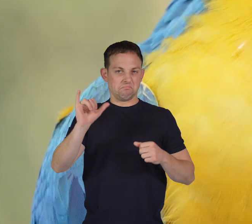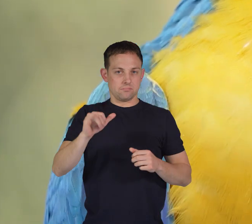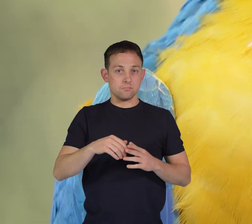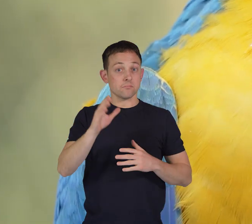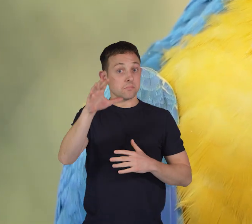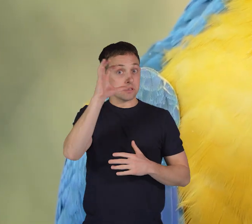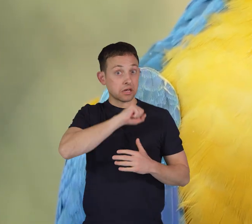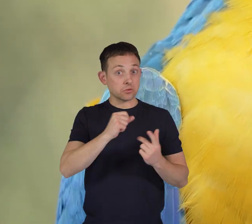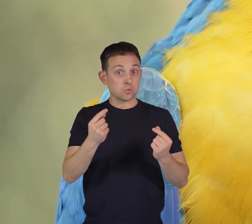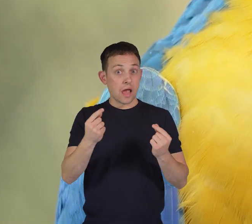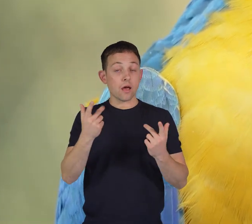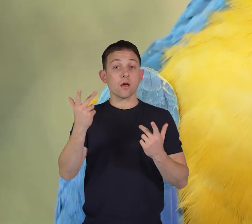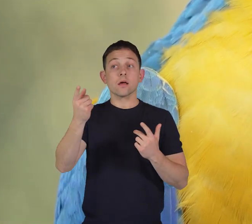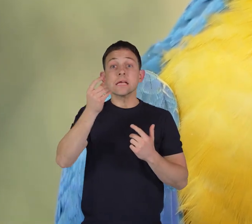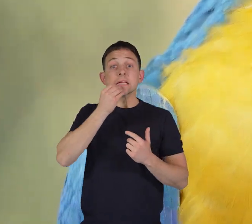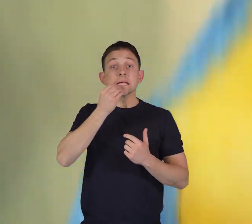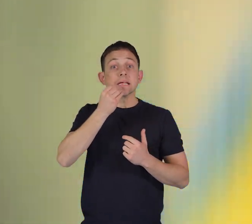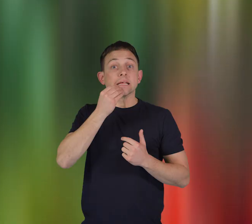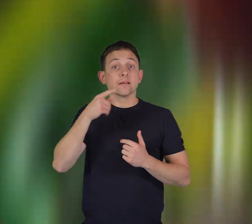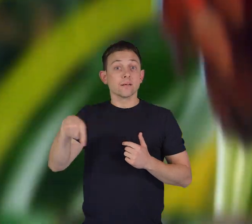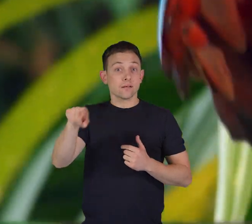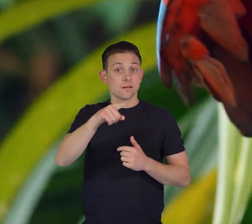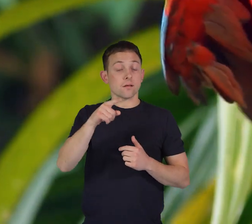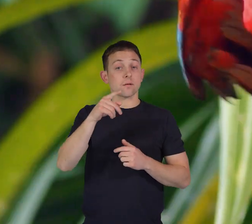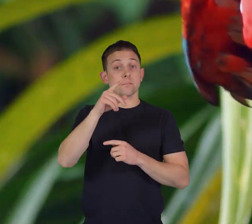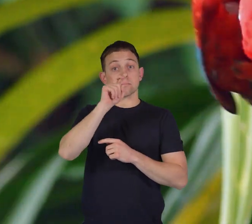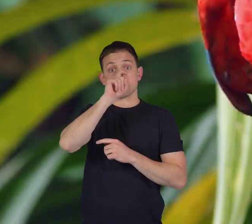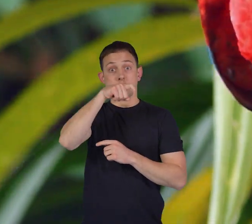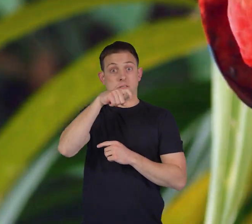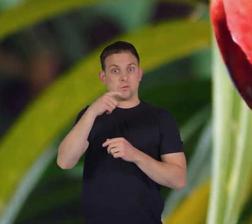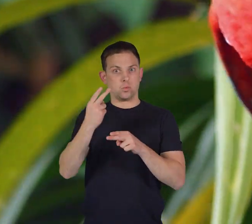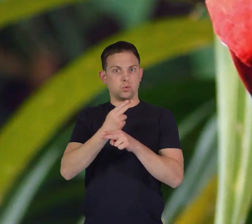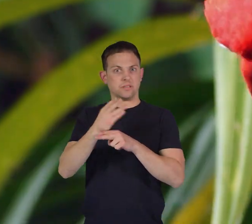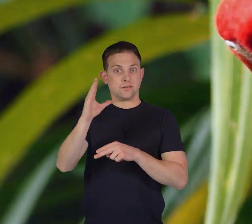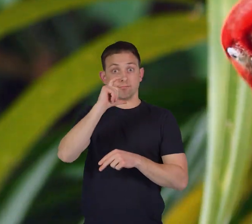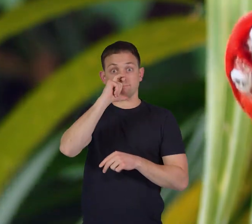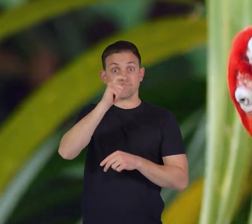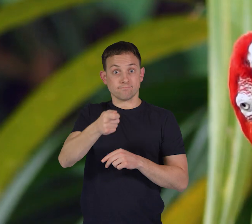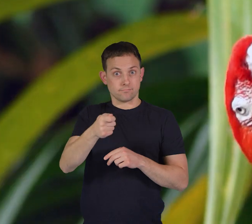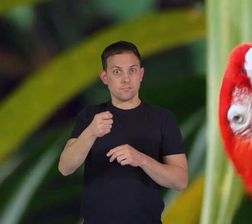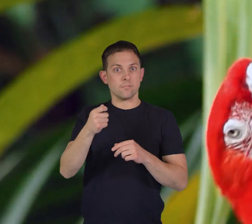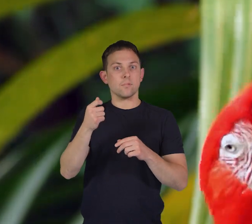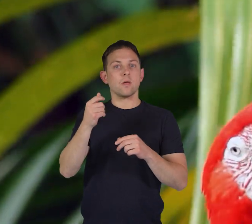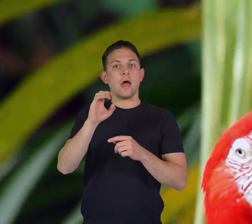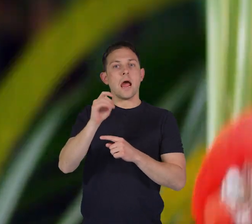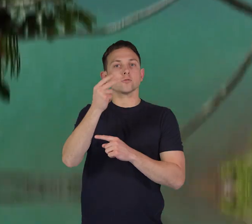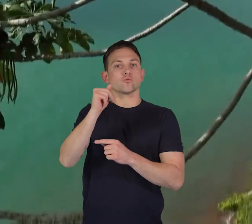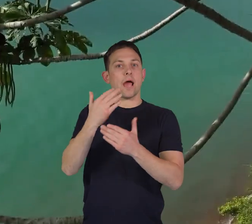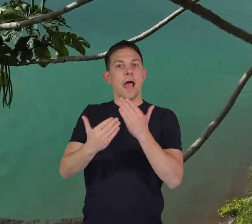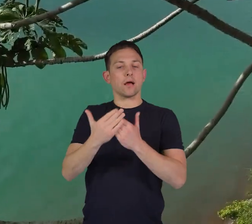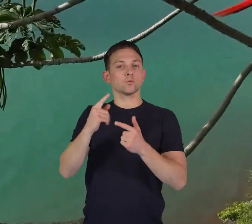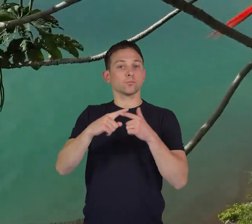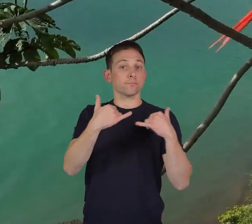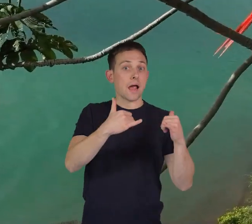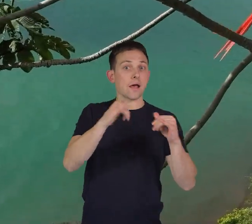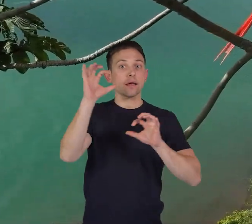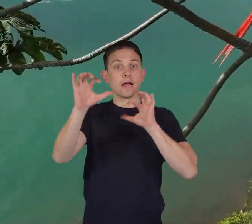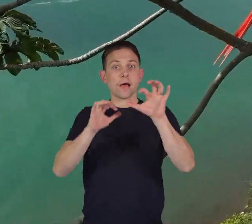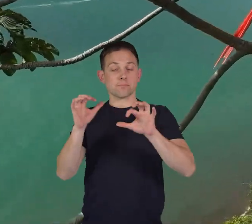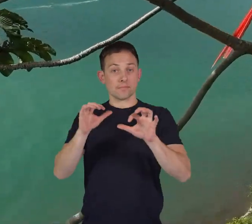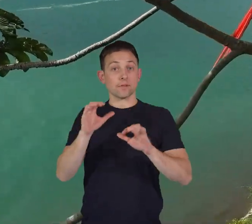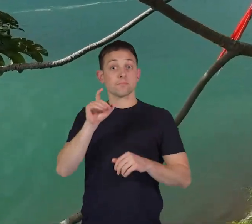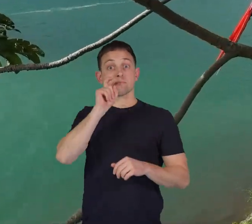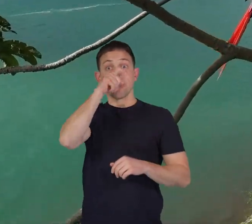guess what? In addition to eating, parrots use their beaks as an extra hand to climb and play. Parrots are like